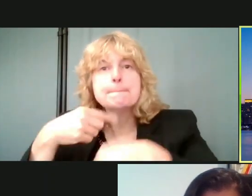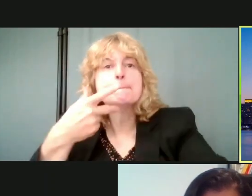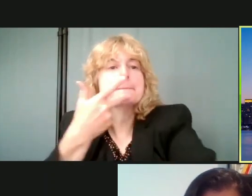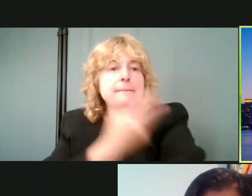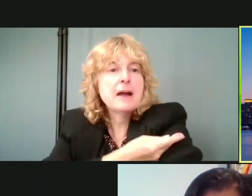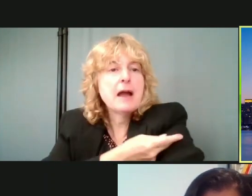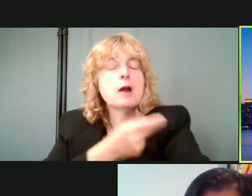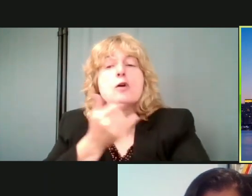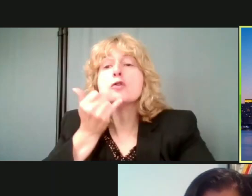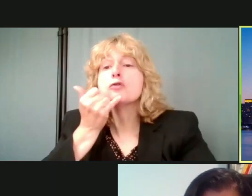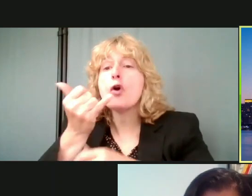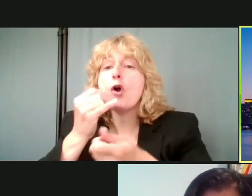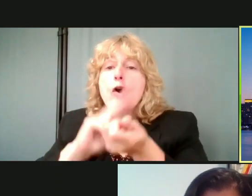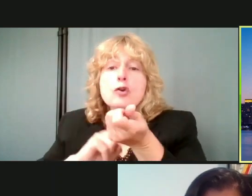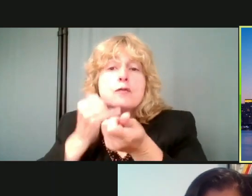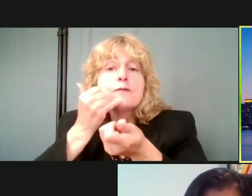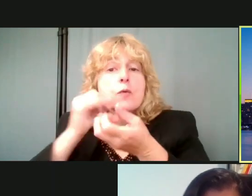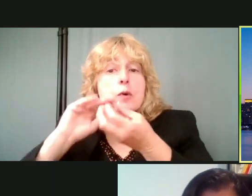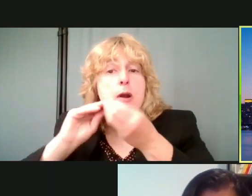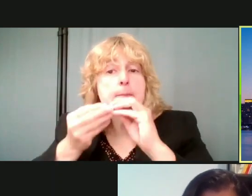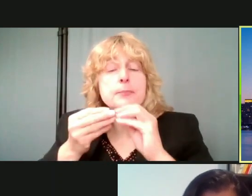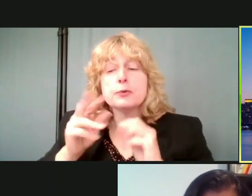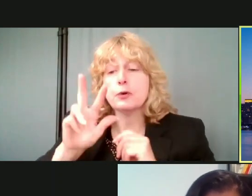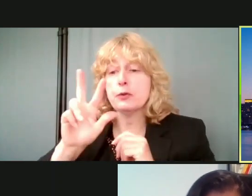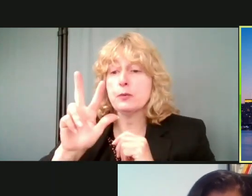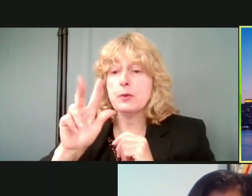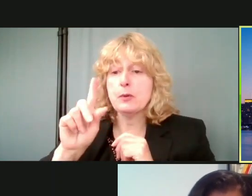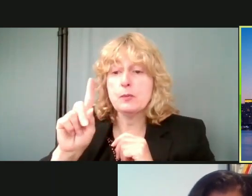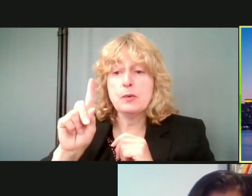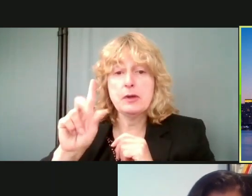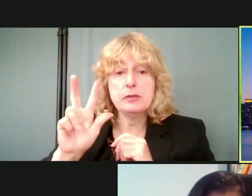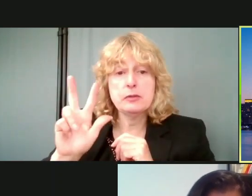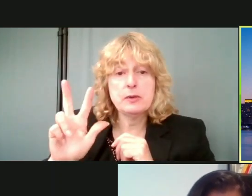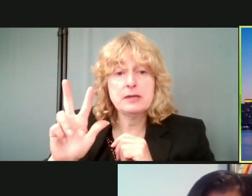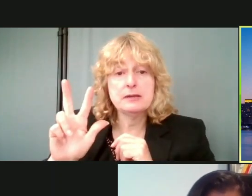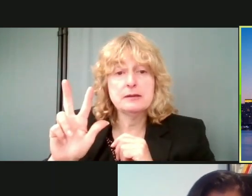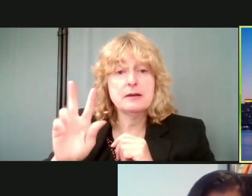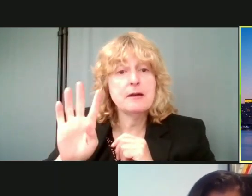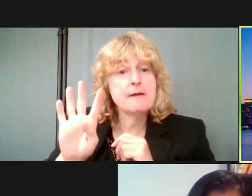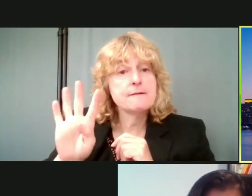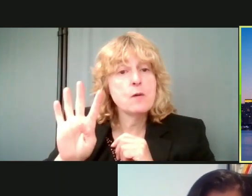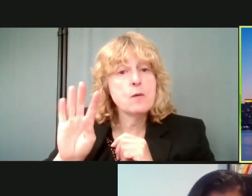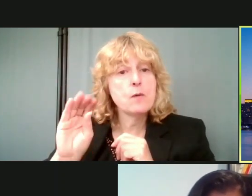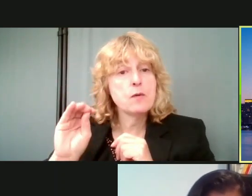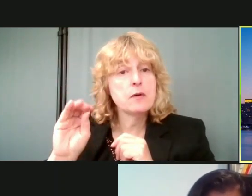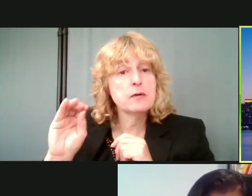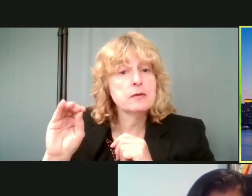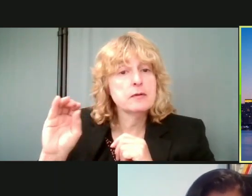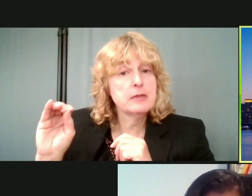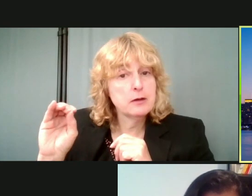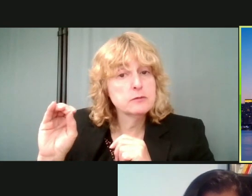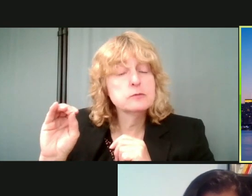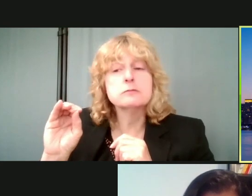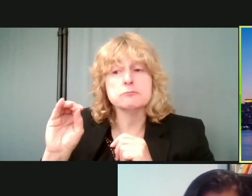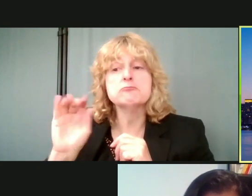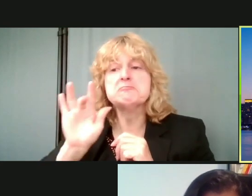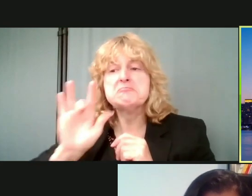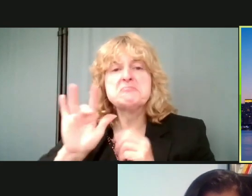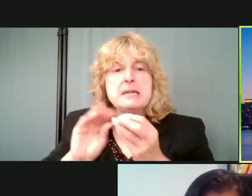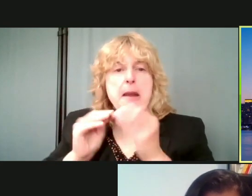at 313-4000 with option three.